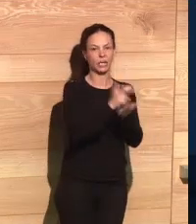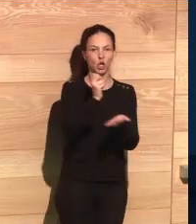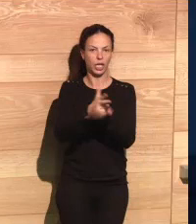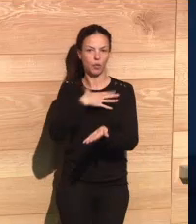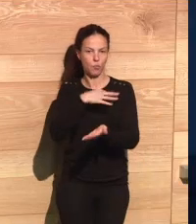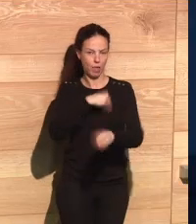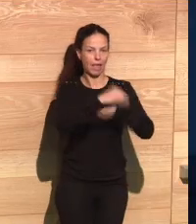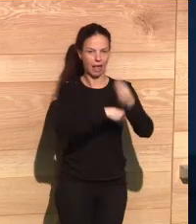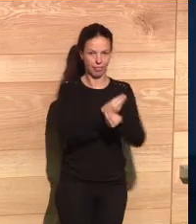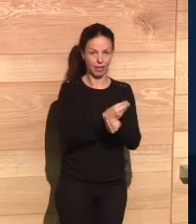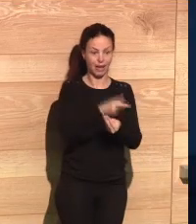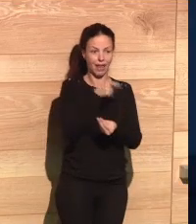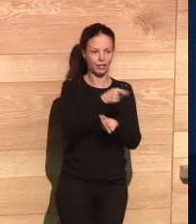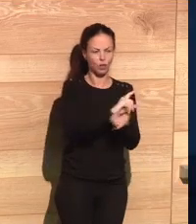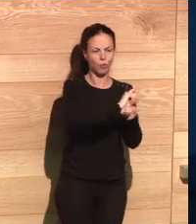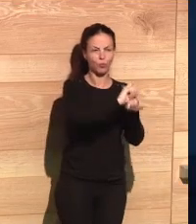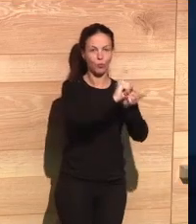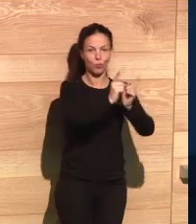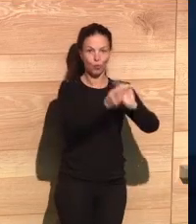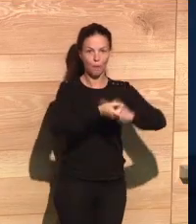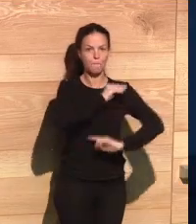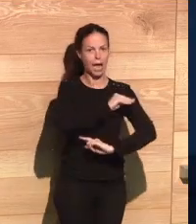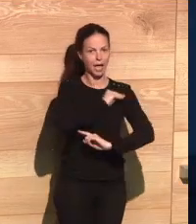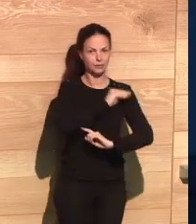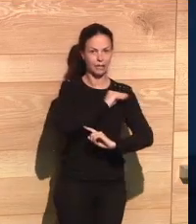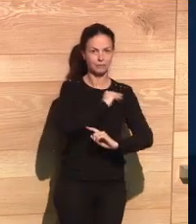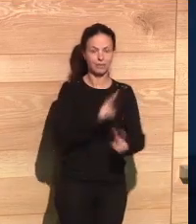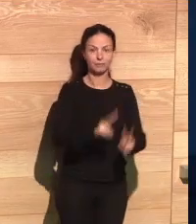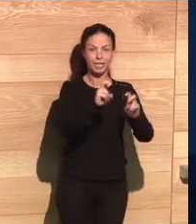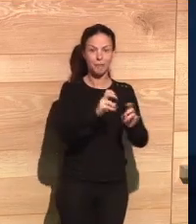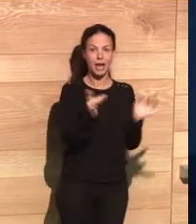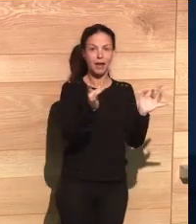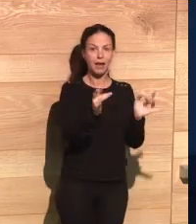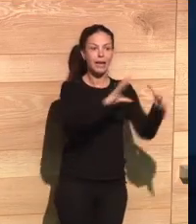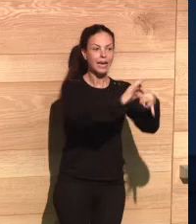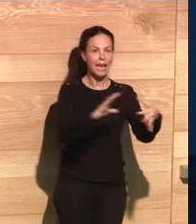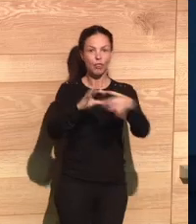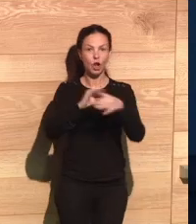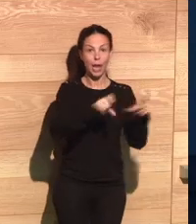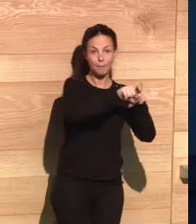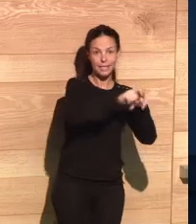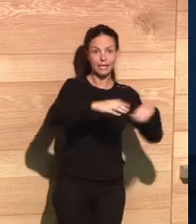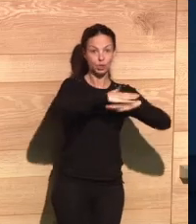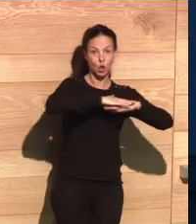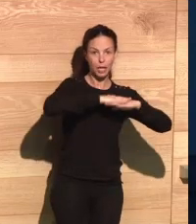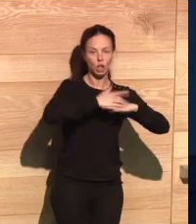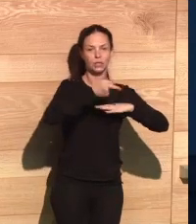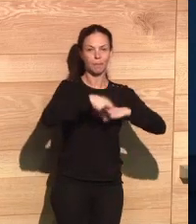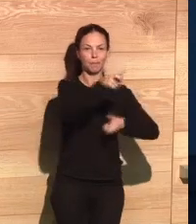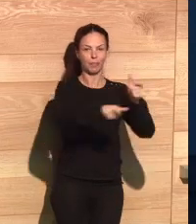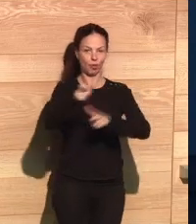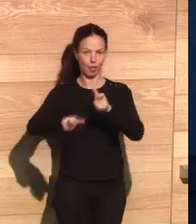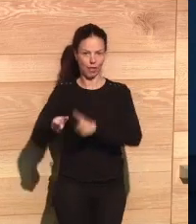organizations can know how to navigate among these challenges. These are changing greatly the ways